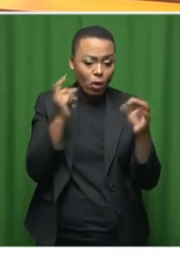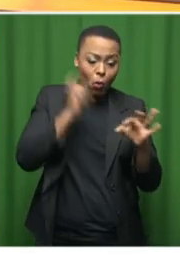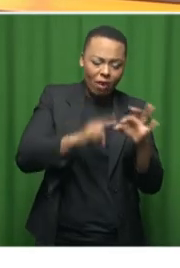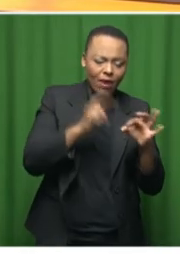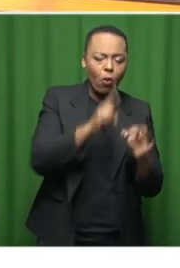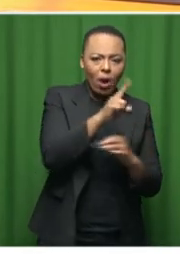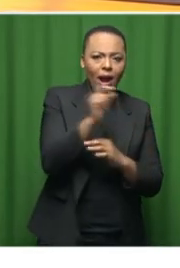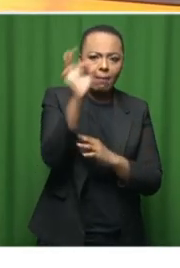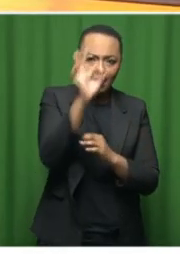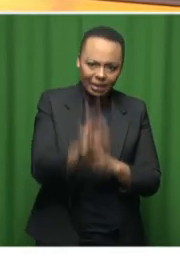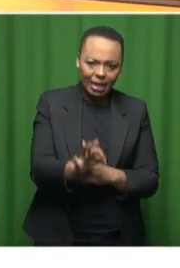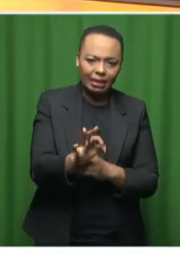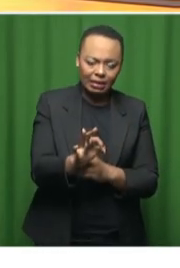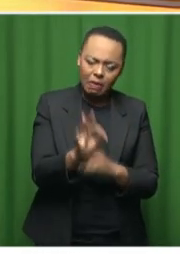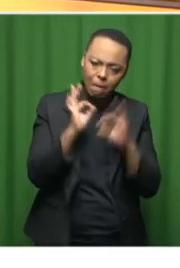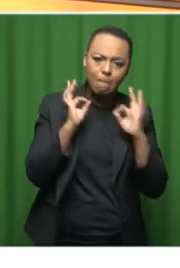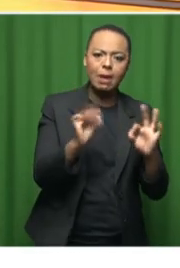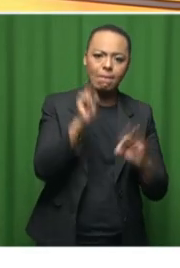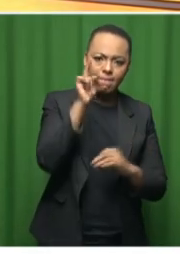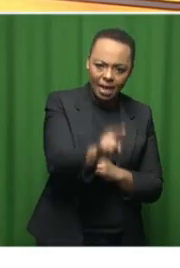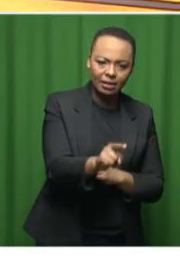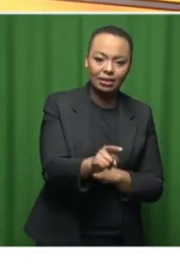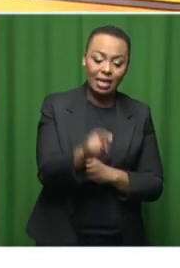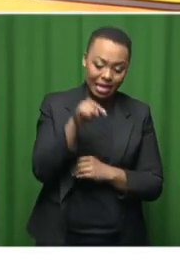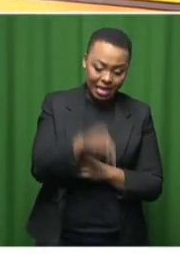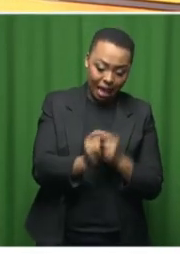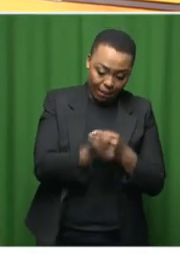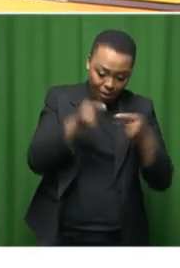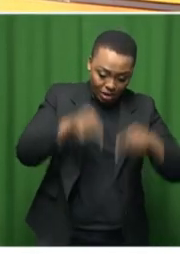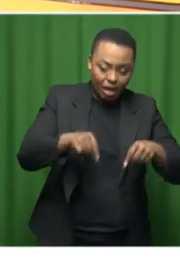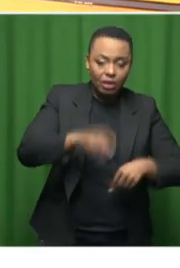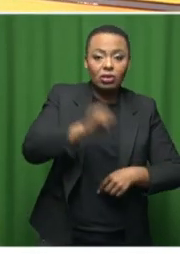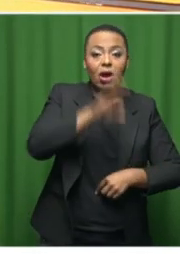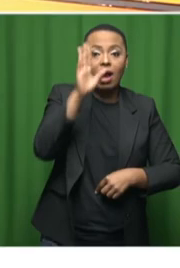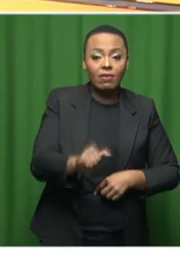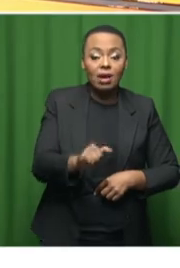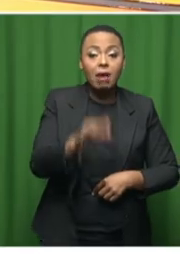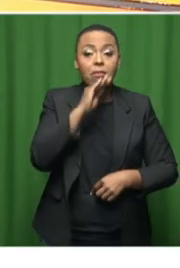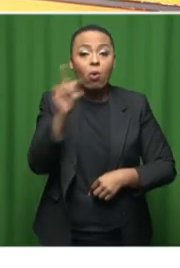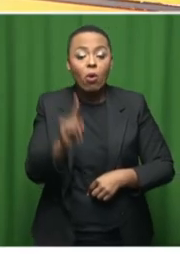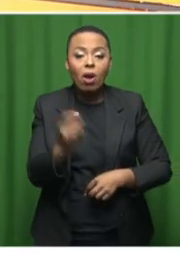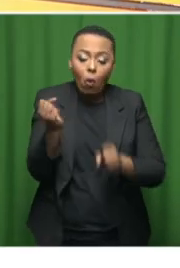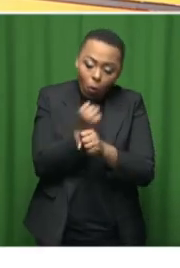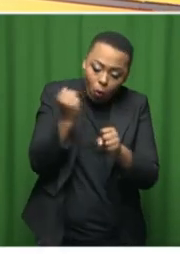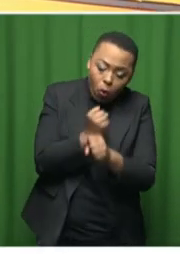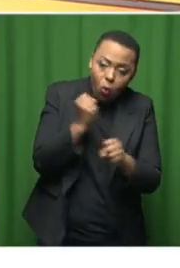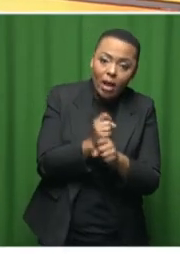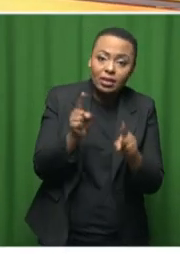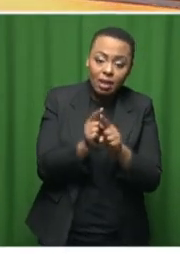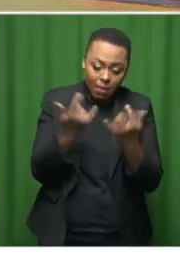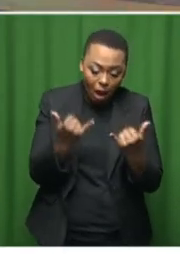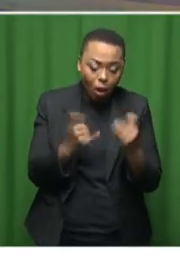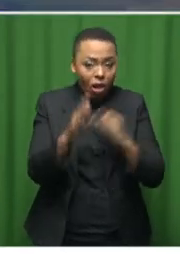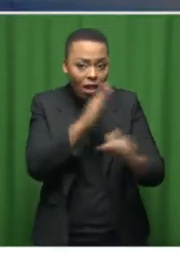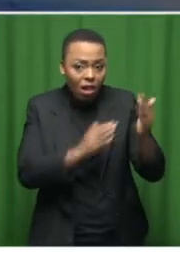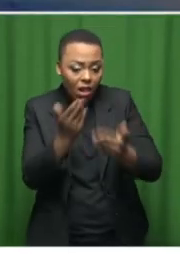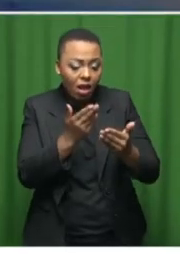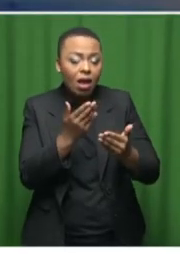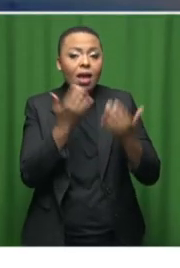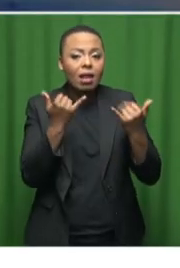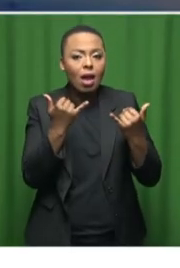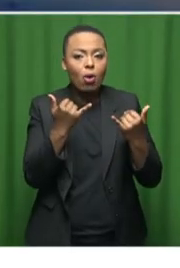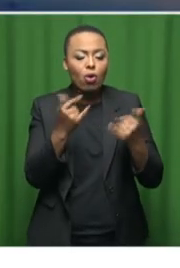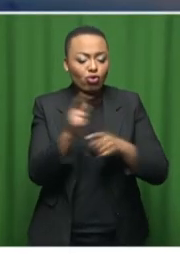happening here in South Africa. And that accounts for the work and what we're talking about here today, that our